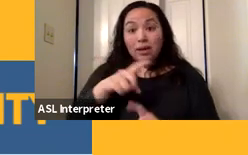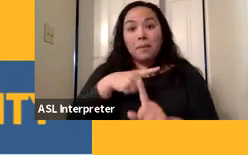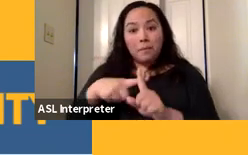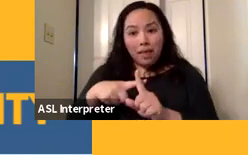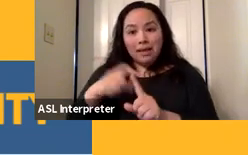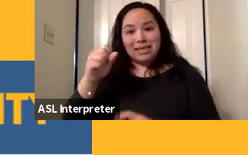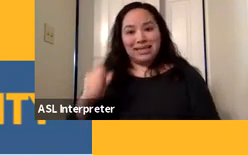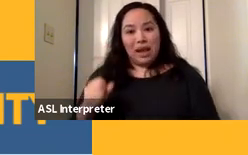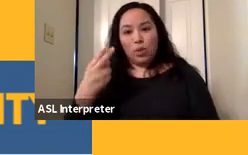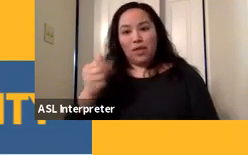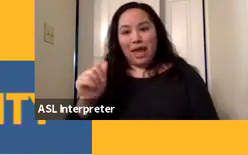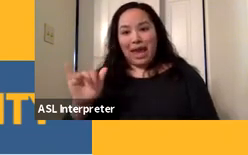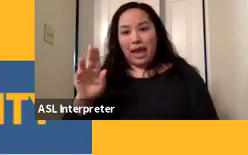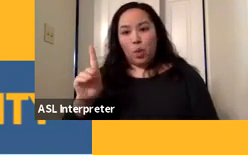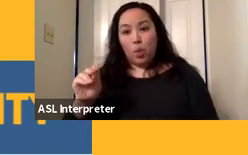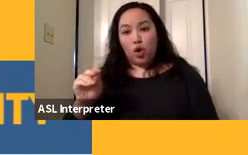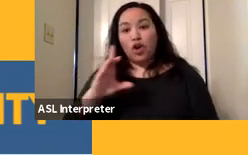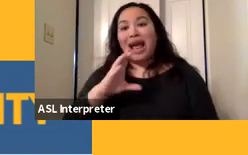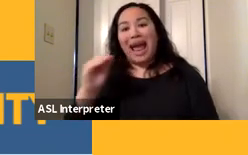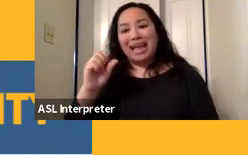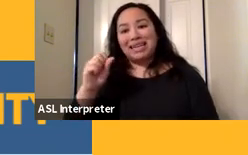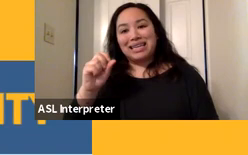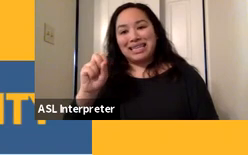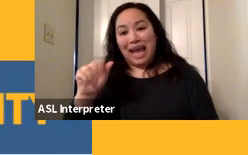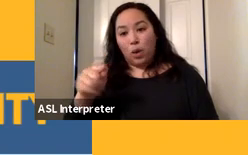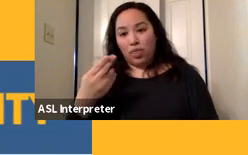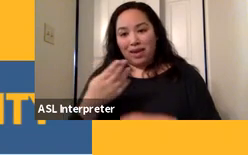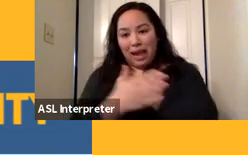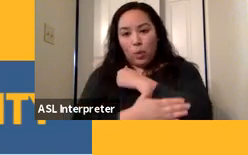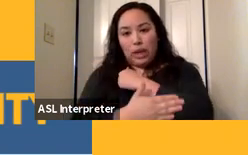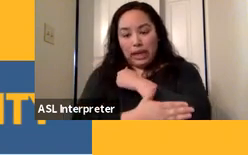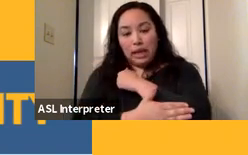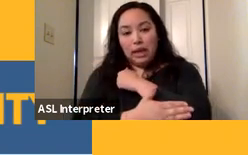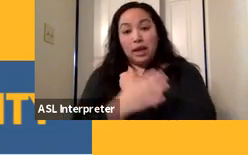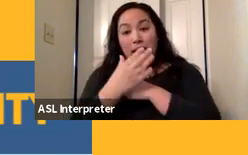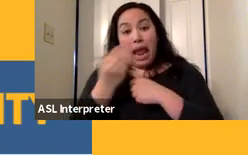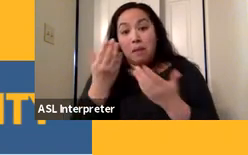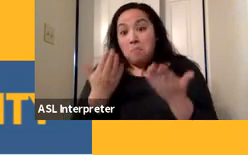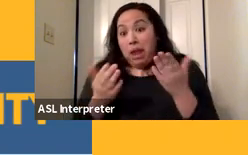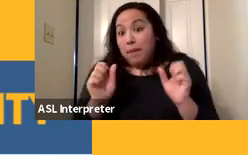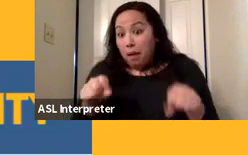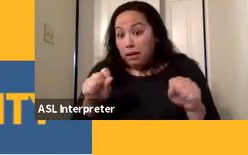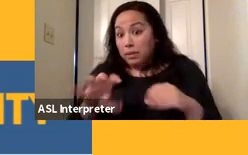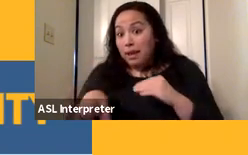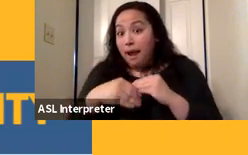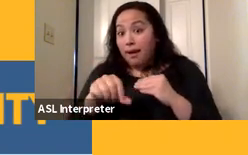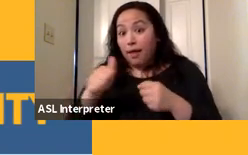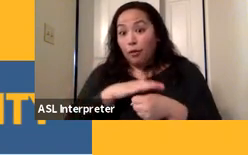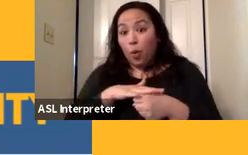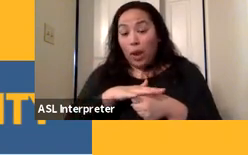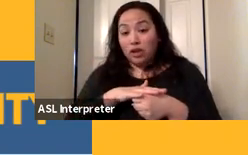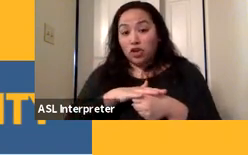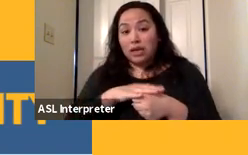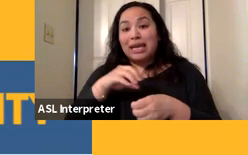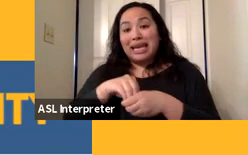South Hayward, and in South County, and possibly also locations, pop-ups in